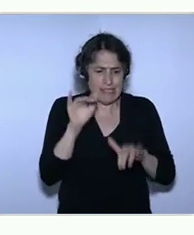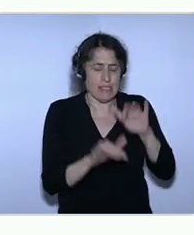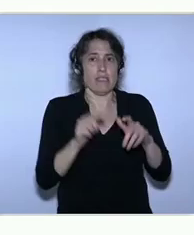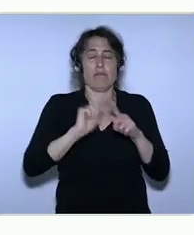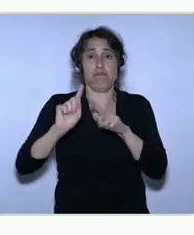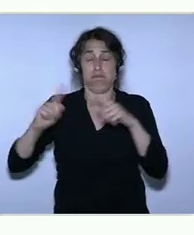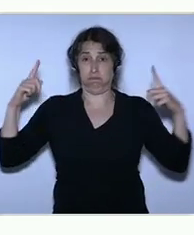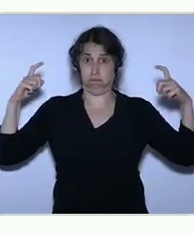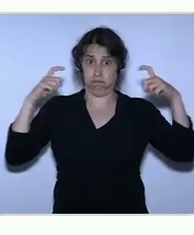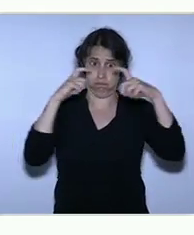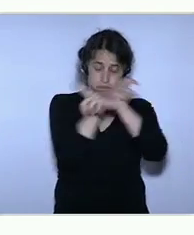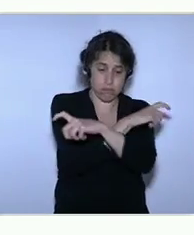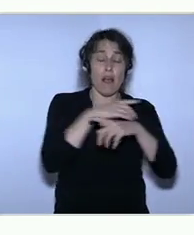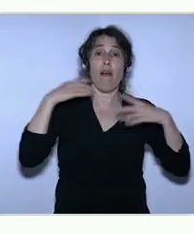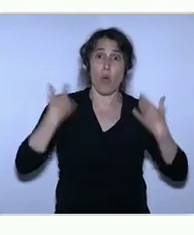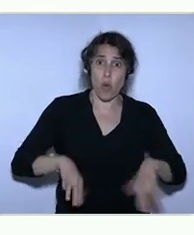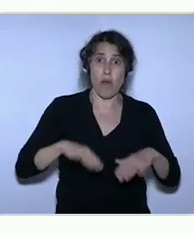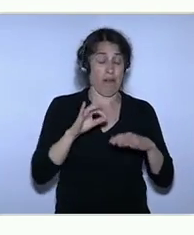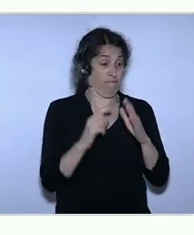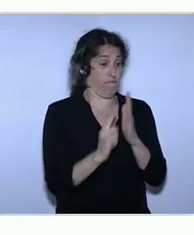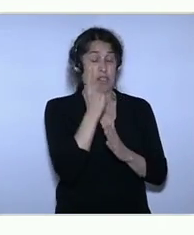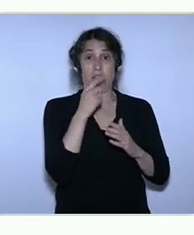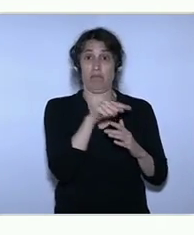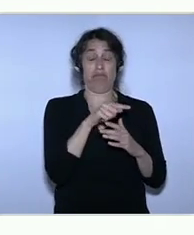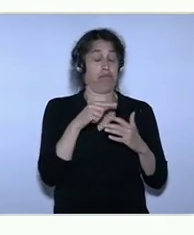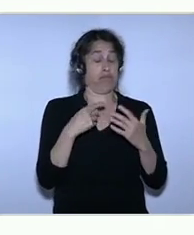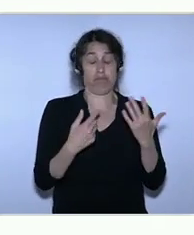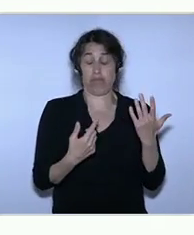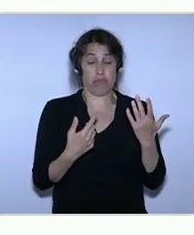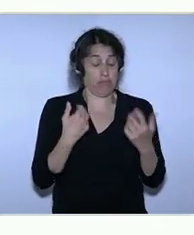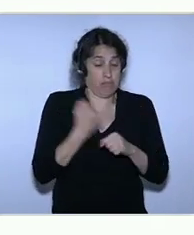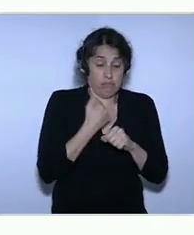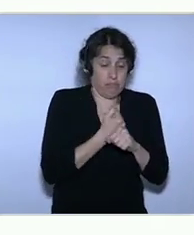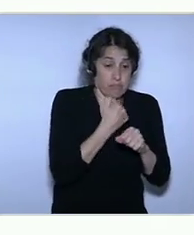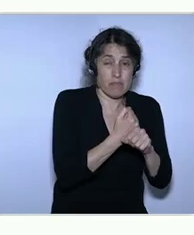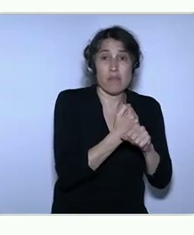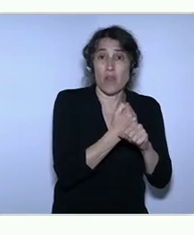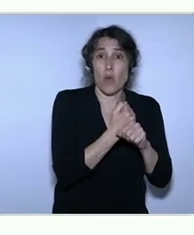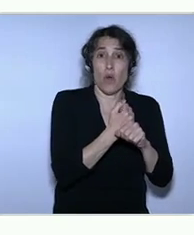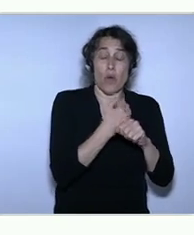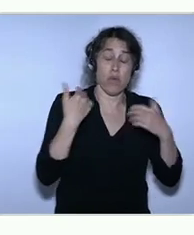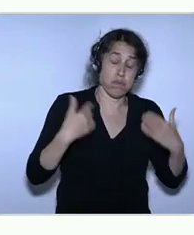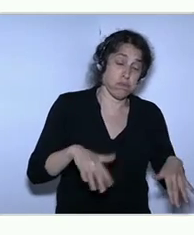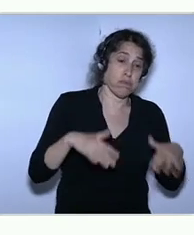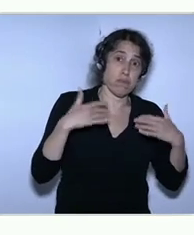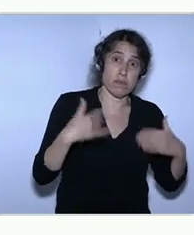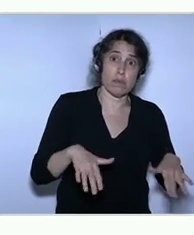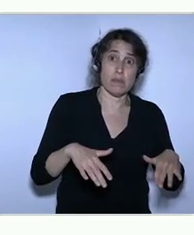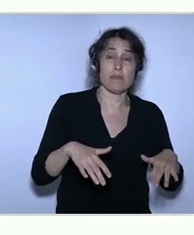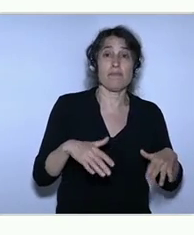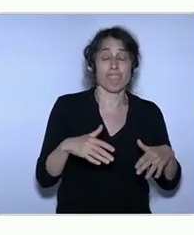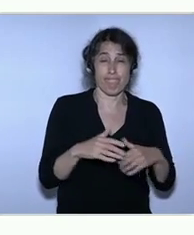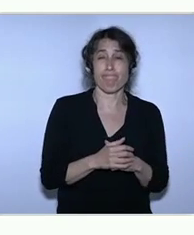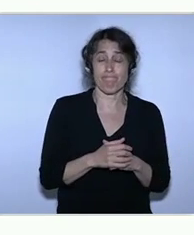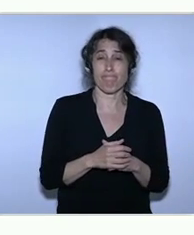And as an entrepreneur, I challenge you to say that it's almost easier sometimes to sell to the USA